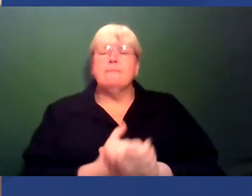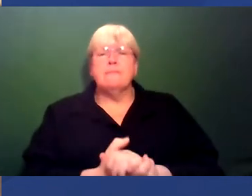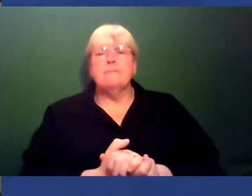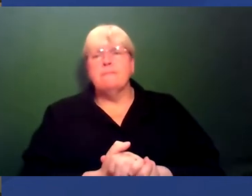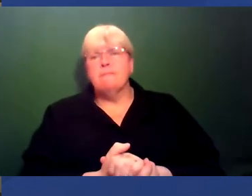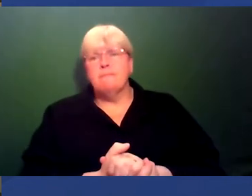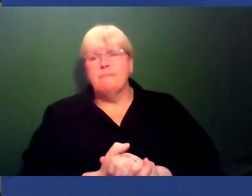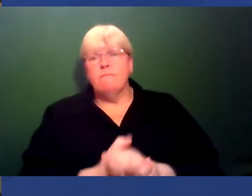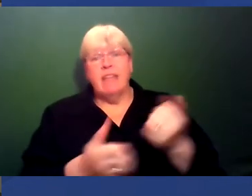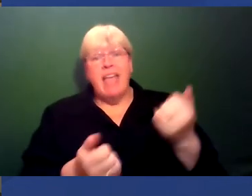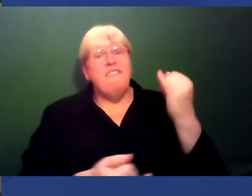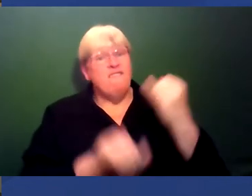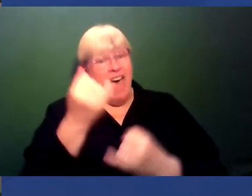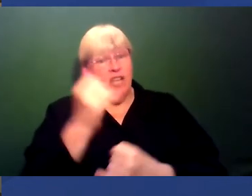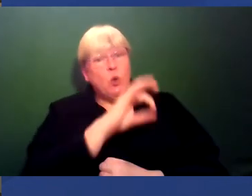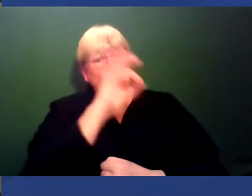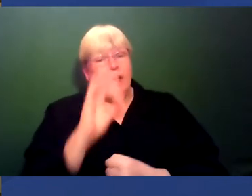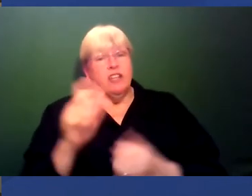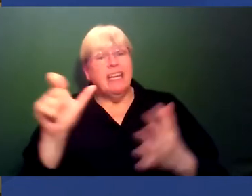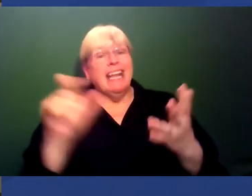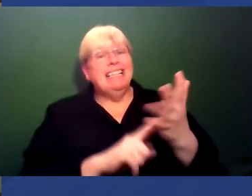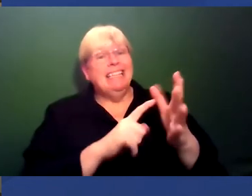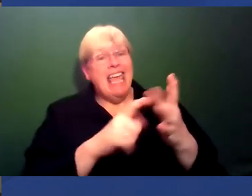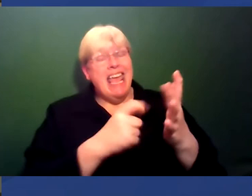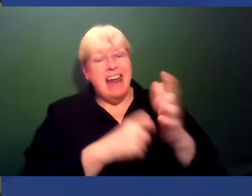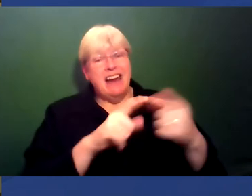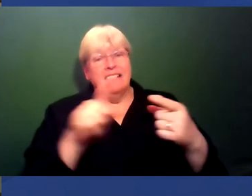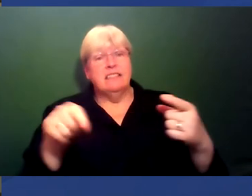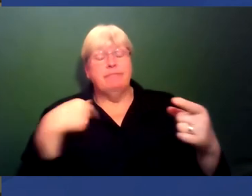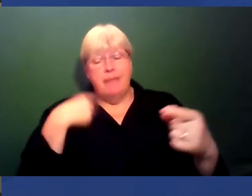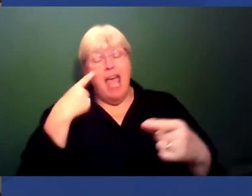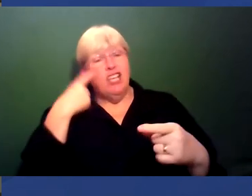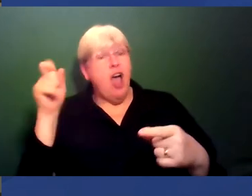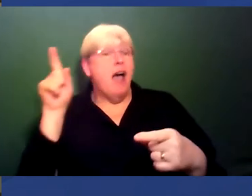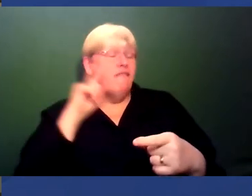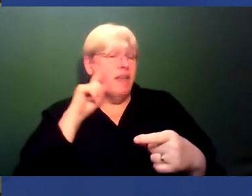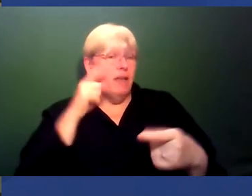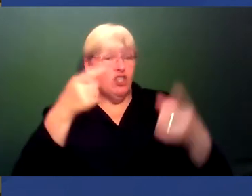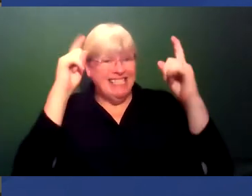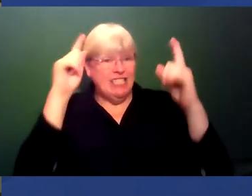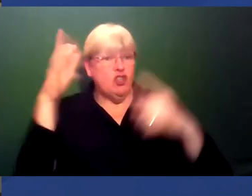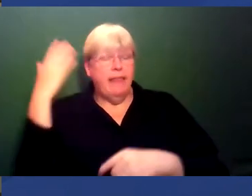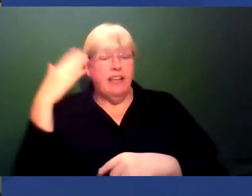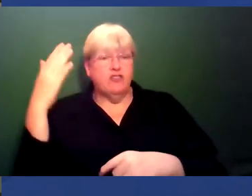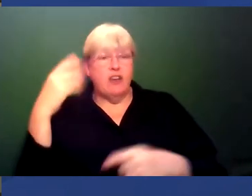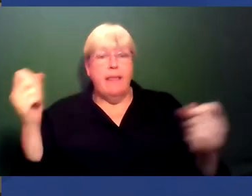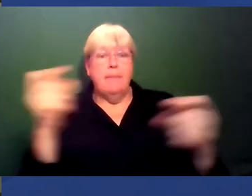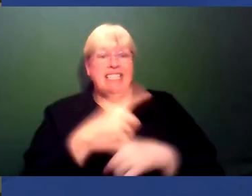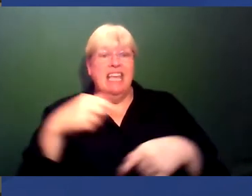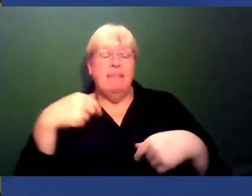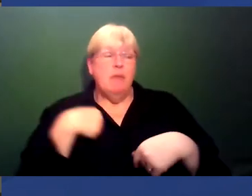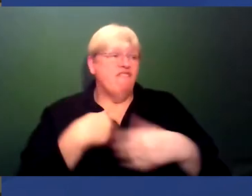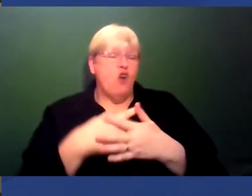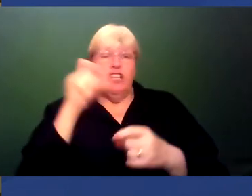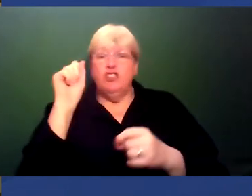Thank you. And the final question from Claire who says I'm a young female senior lecturer and I get mistaken for a student all the